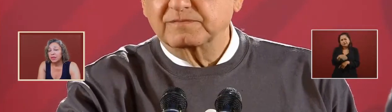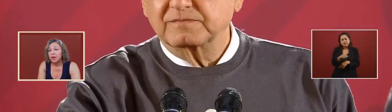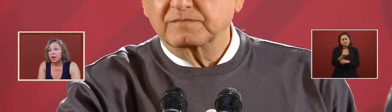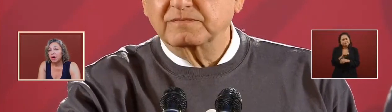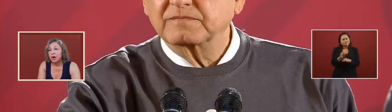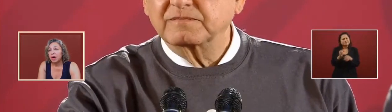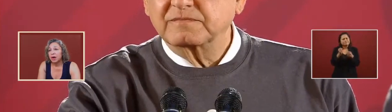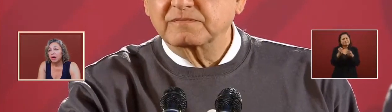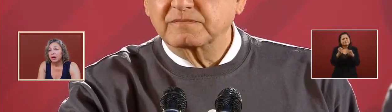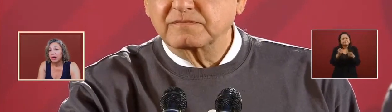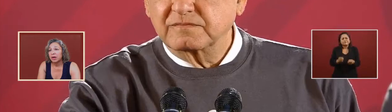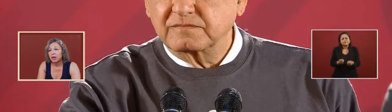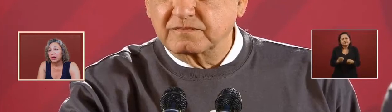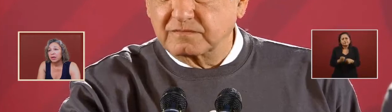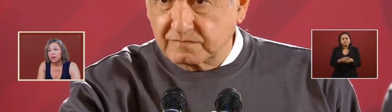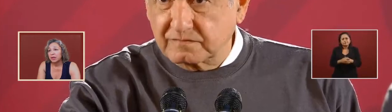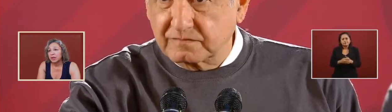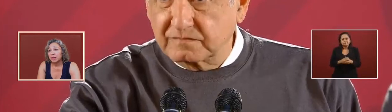there are